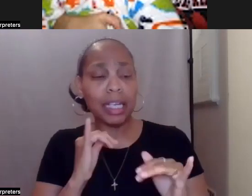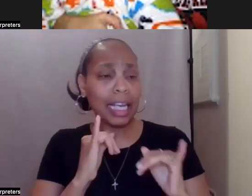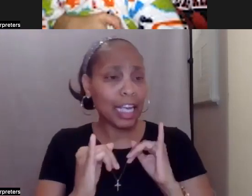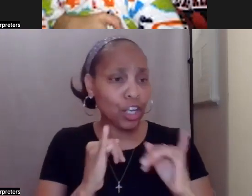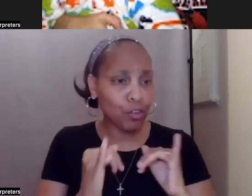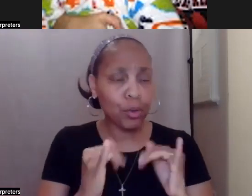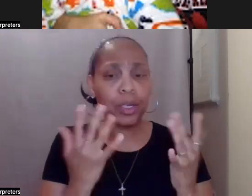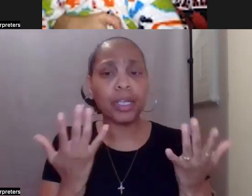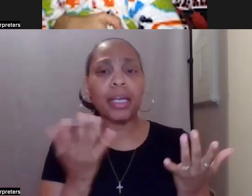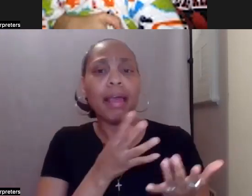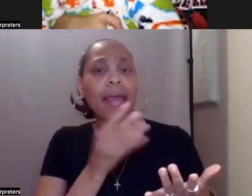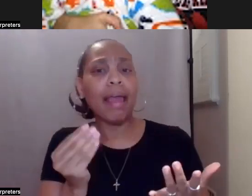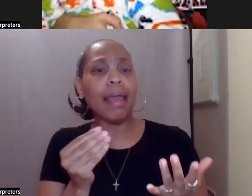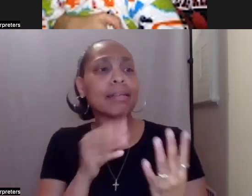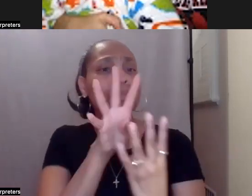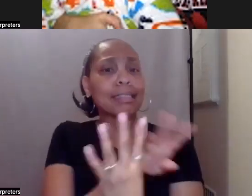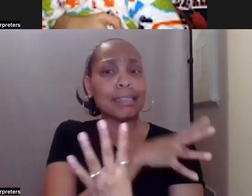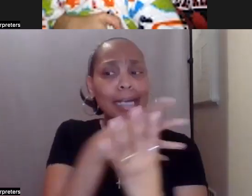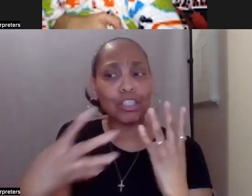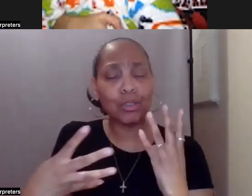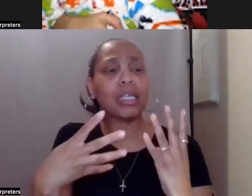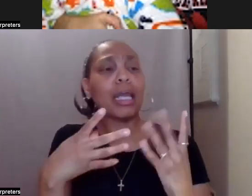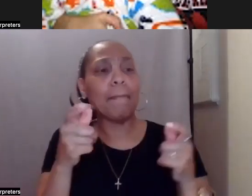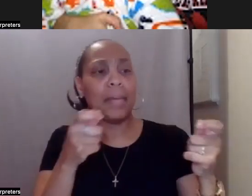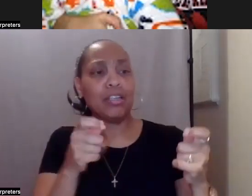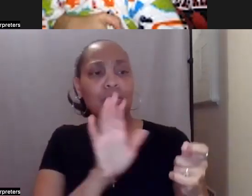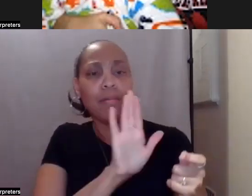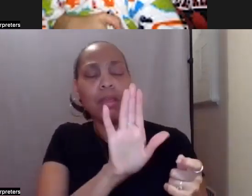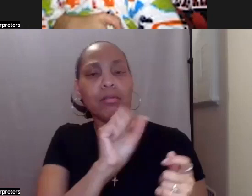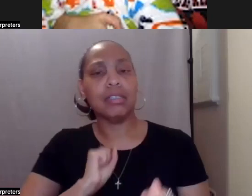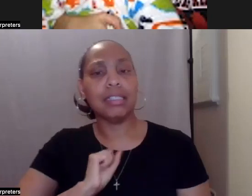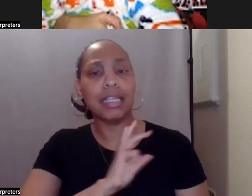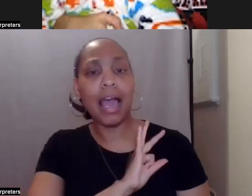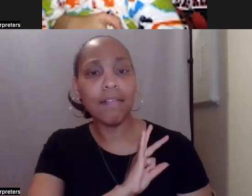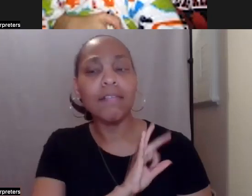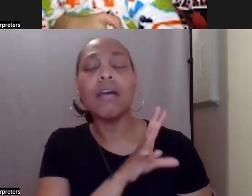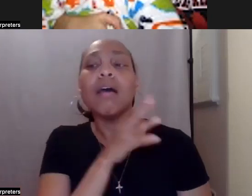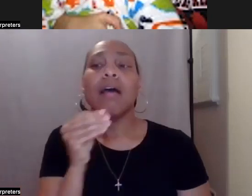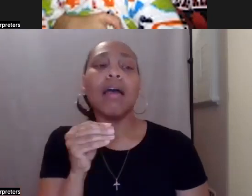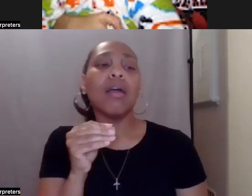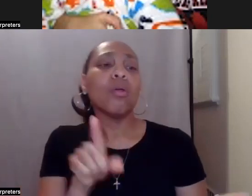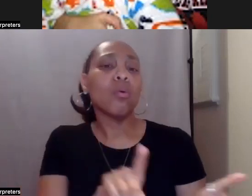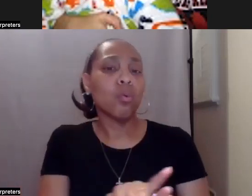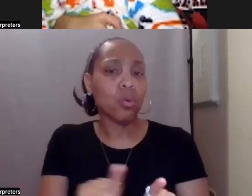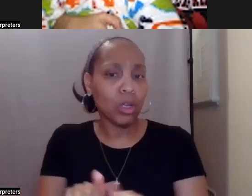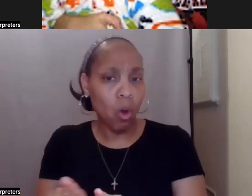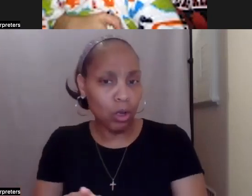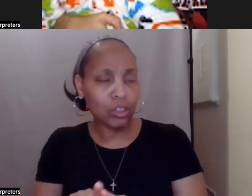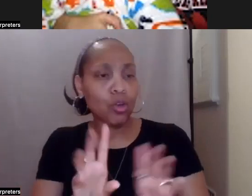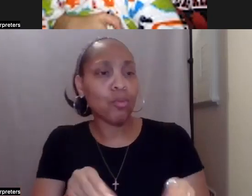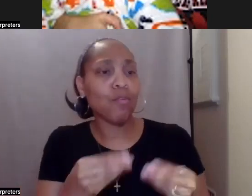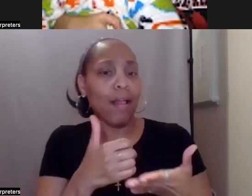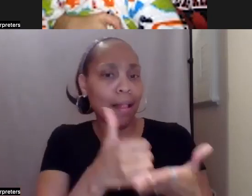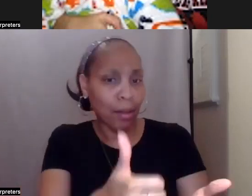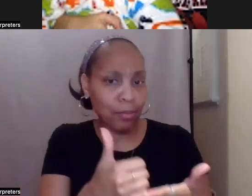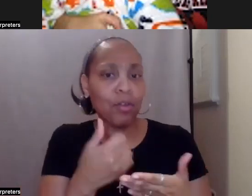through with issues of, uh, scheduling and managing their staff once they're onboarded. And then we serve as a resource to the person and their staff. That's where we